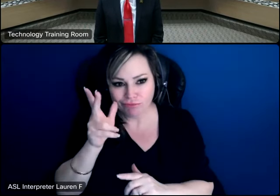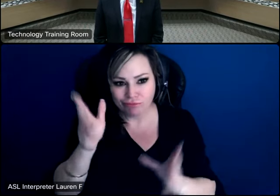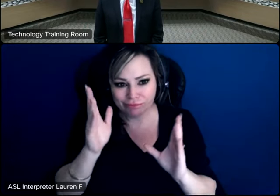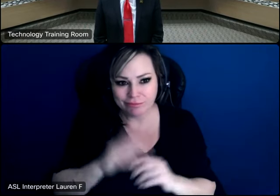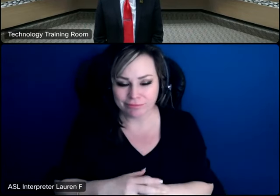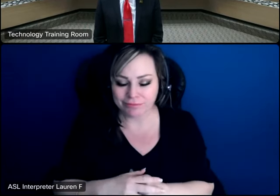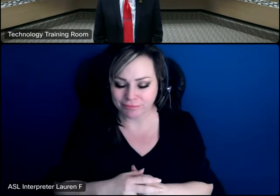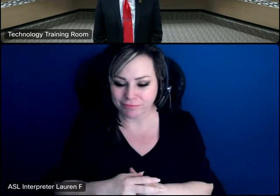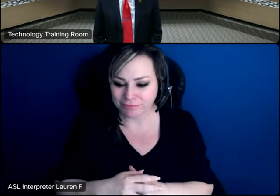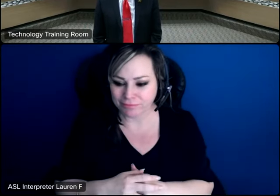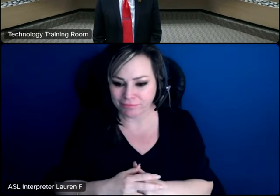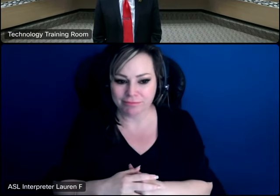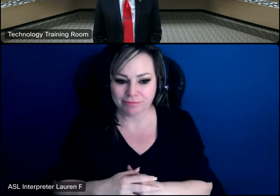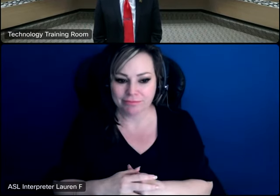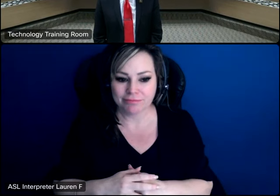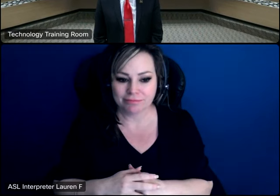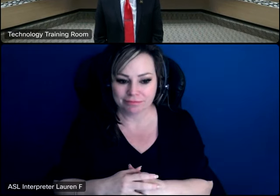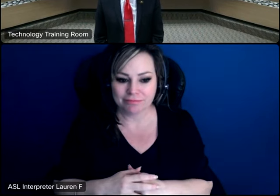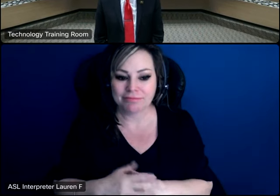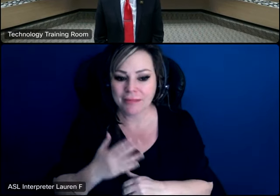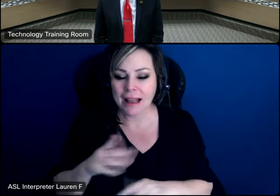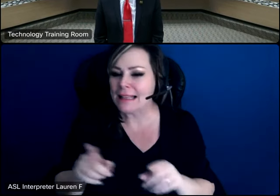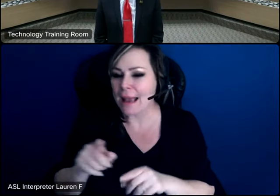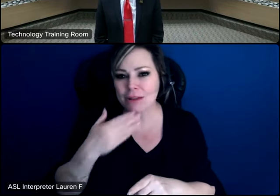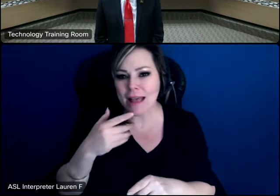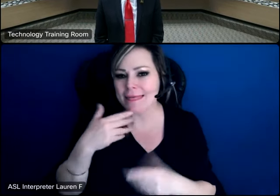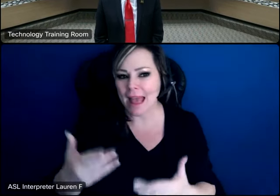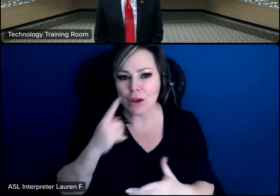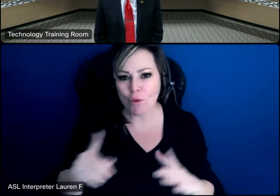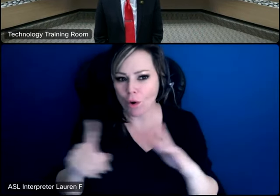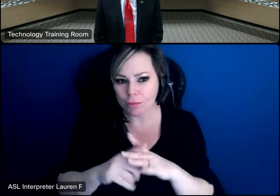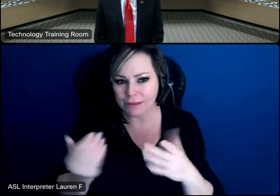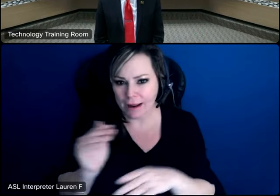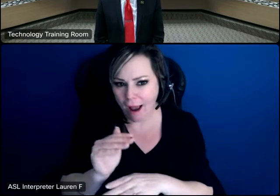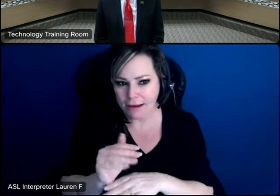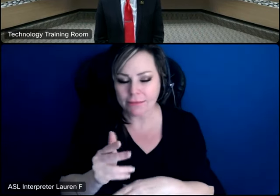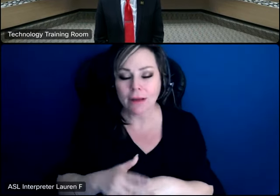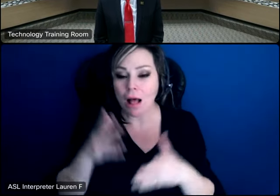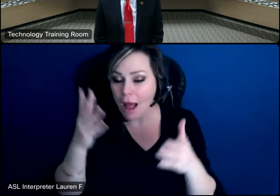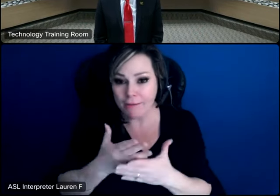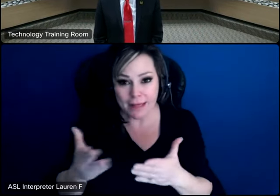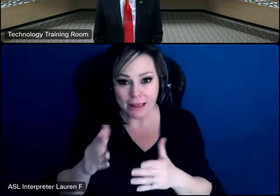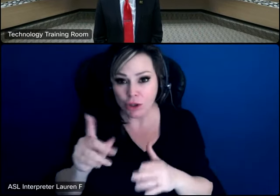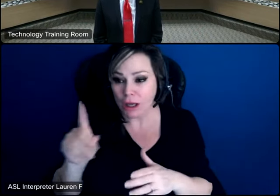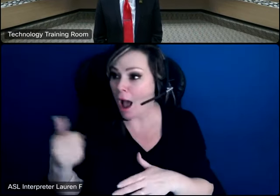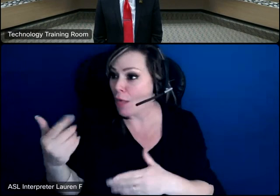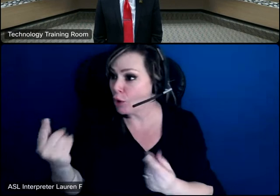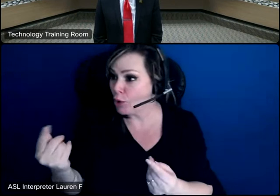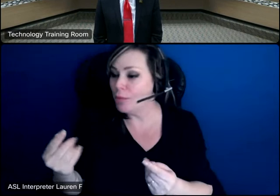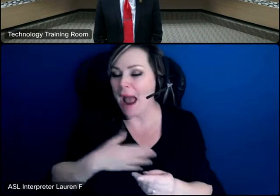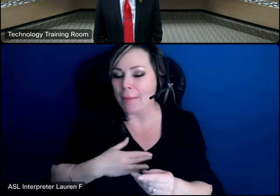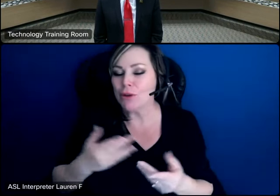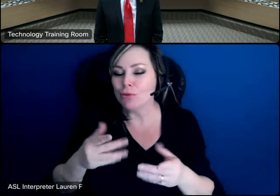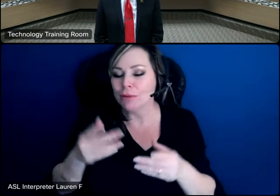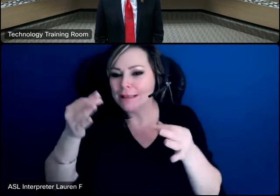just echoing what dr sermani said thank you for being here with us tonight there's a lot of things that you could do but we're glad that you spent your evening